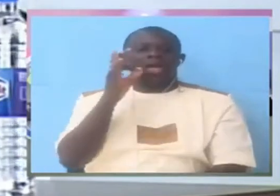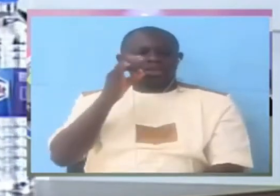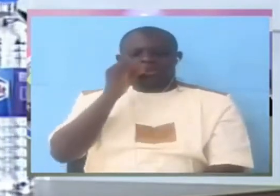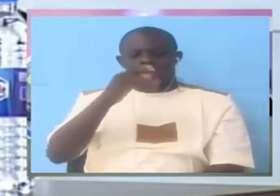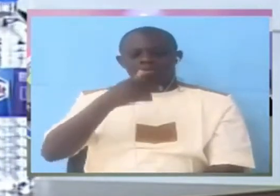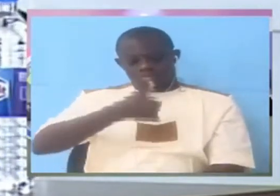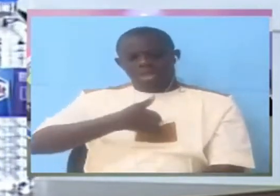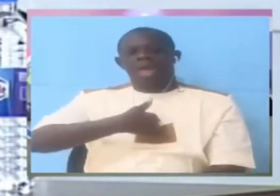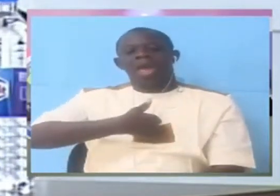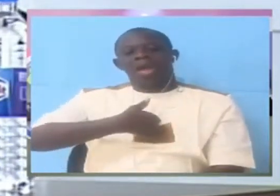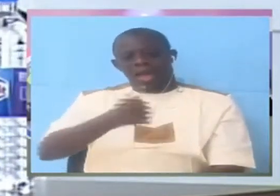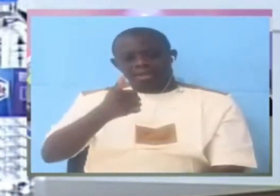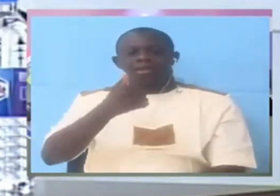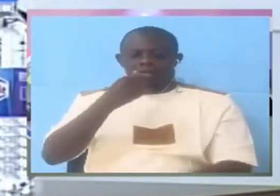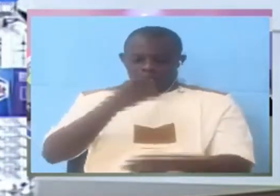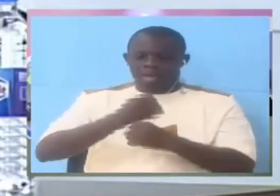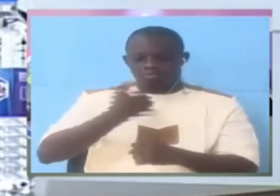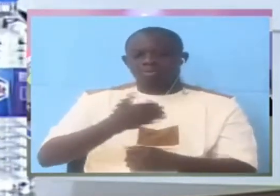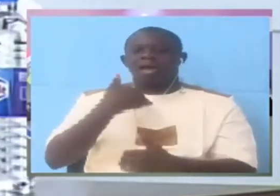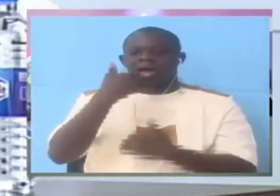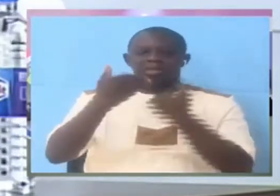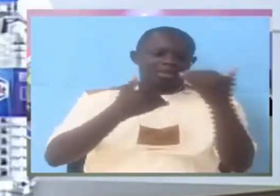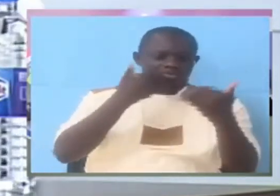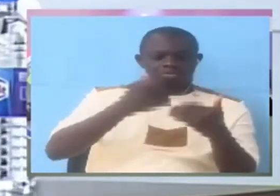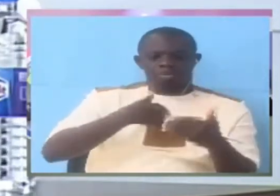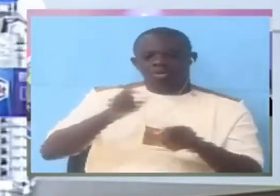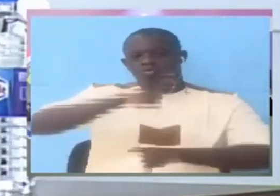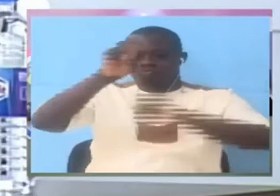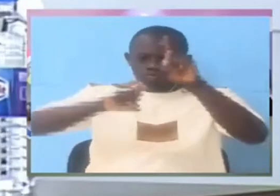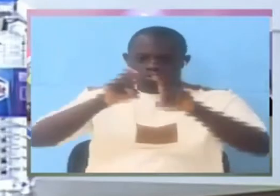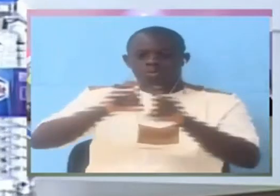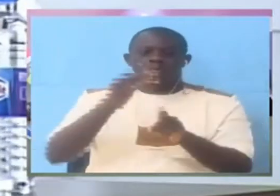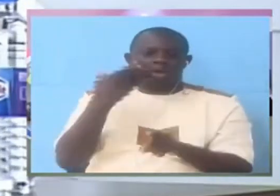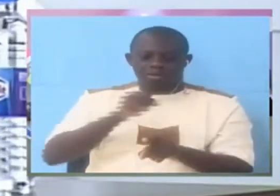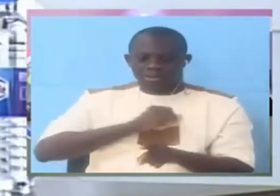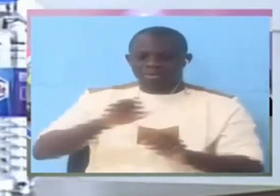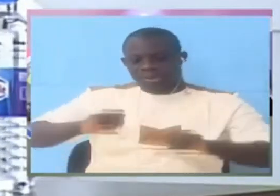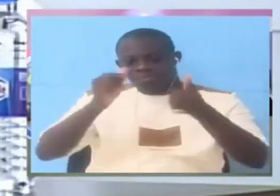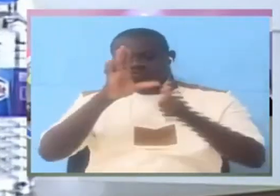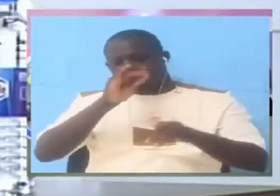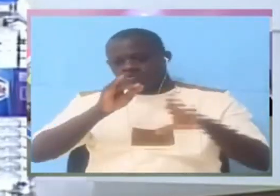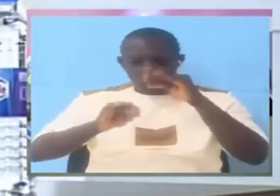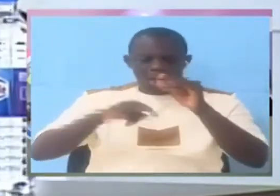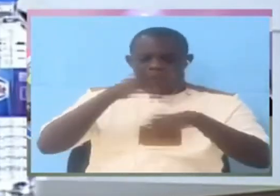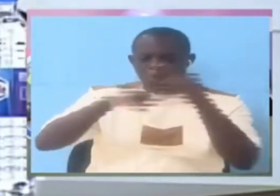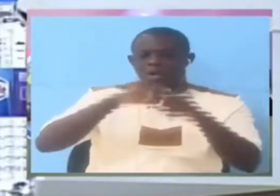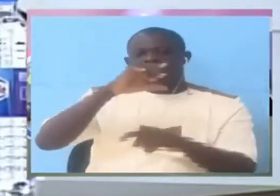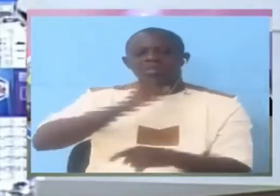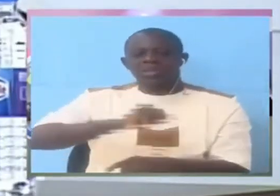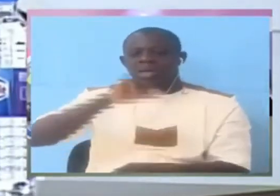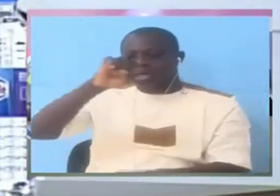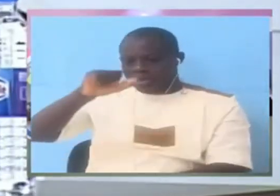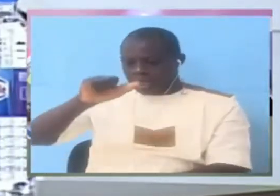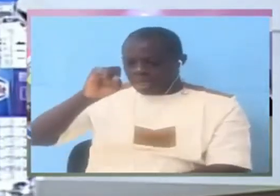When he was addressing, talking about Mr. Sinifai, I believe, he said,